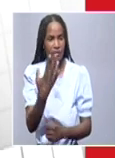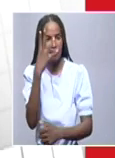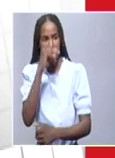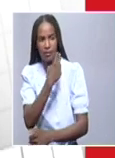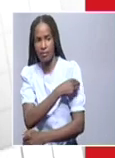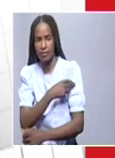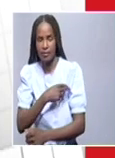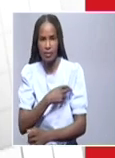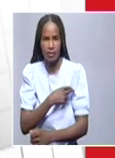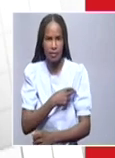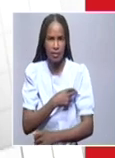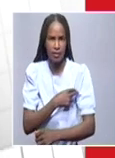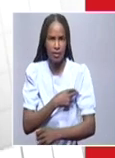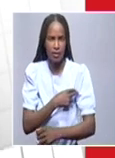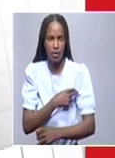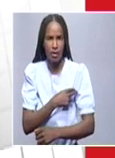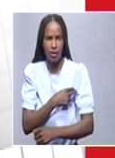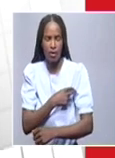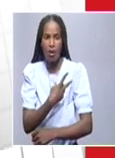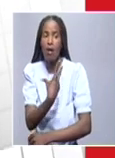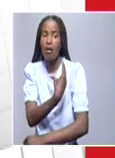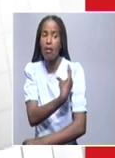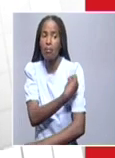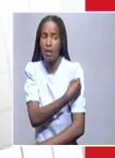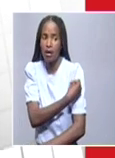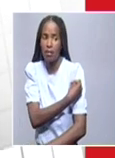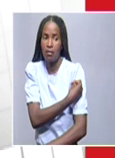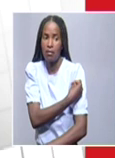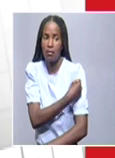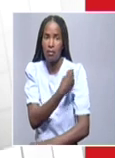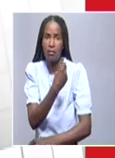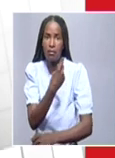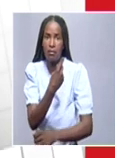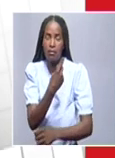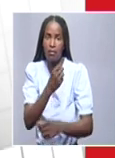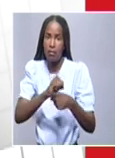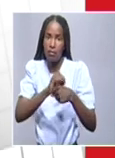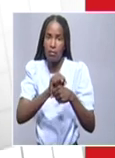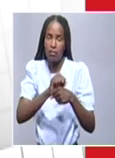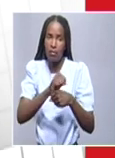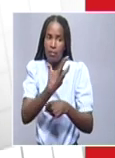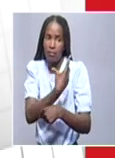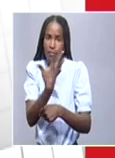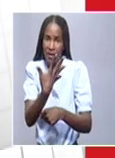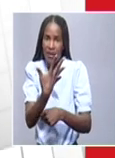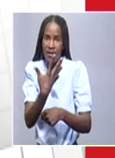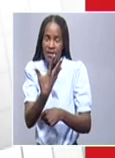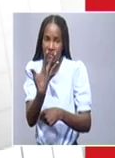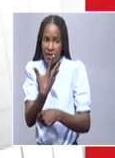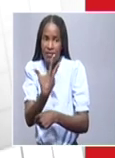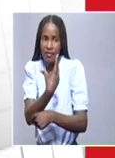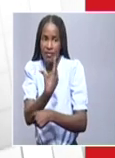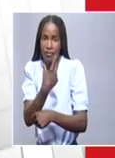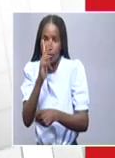cases have received a dose. Five of the hospitalized cases have received the second dose of the